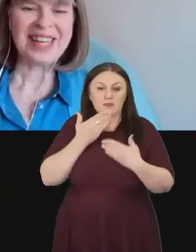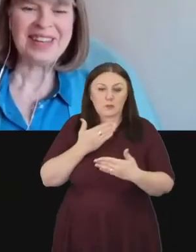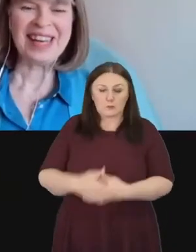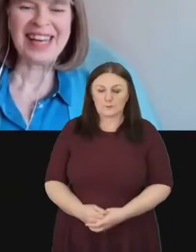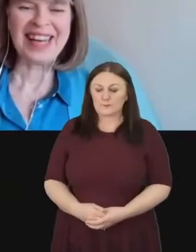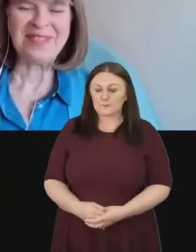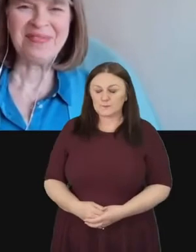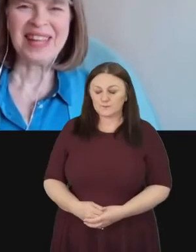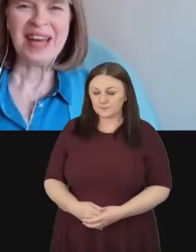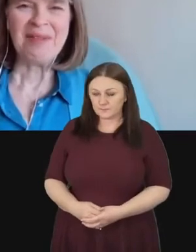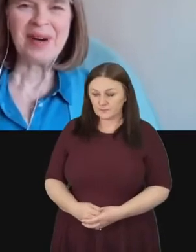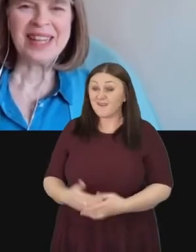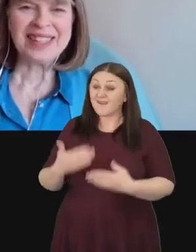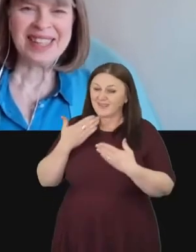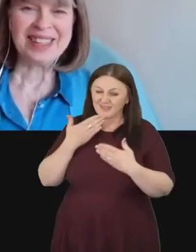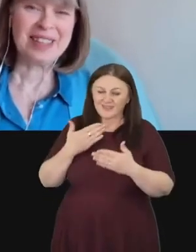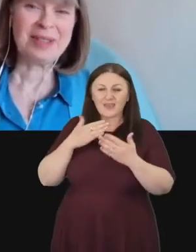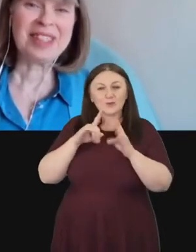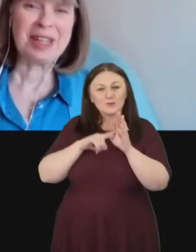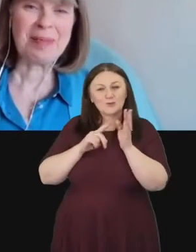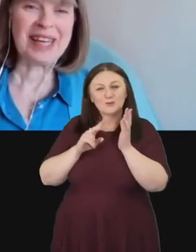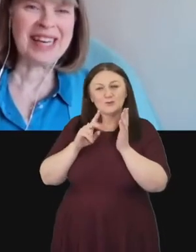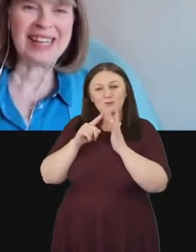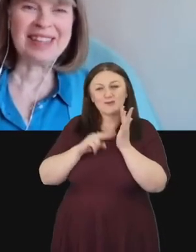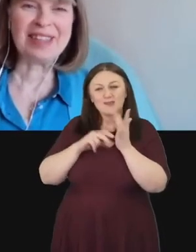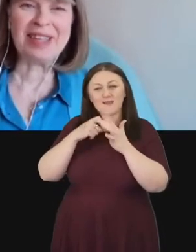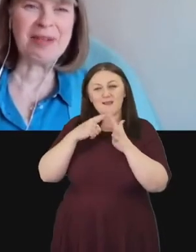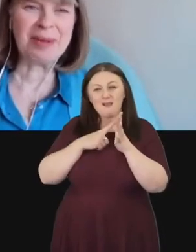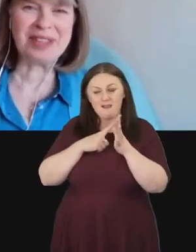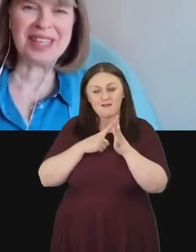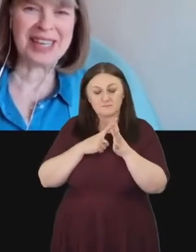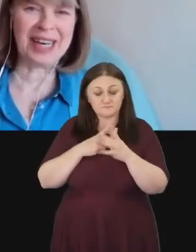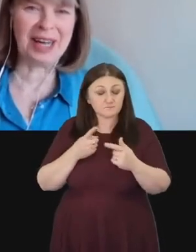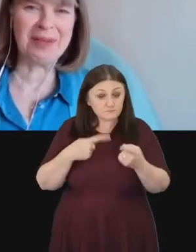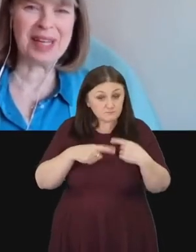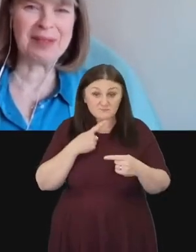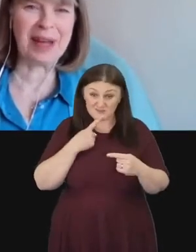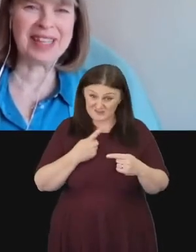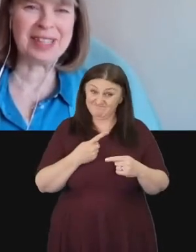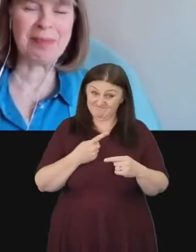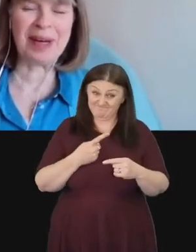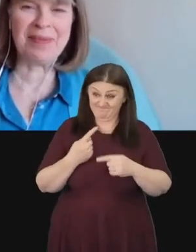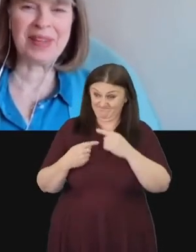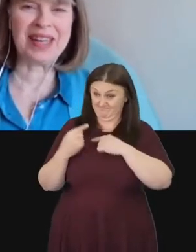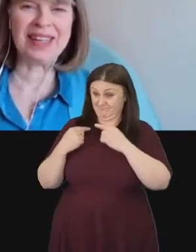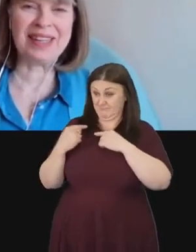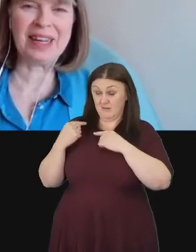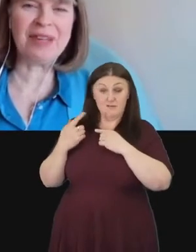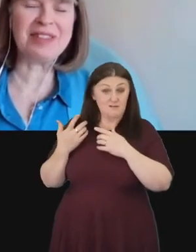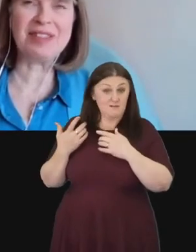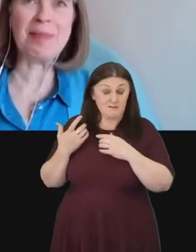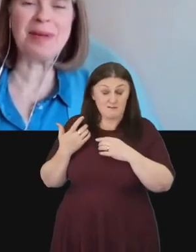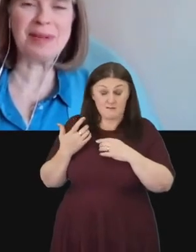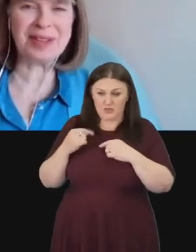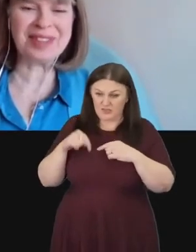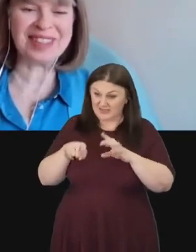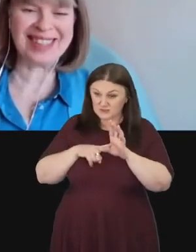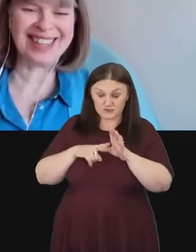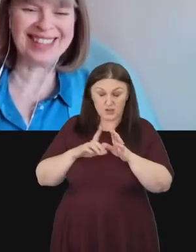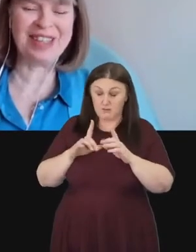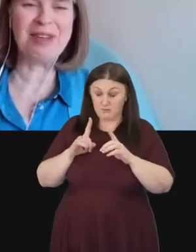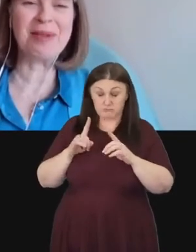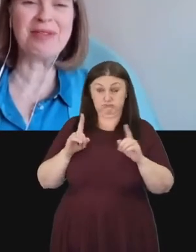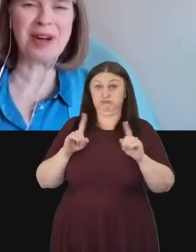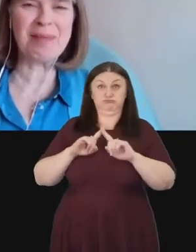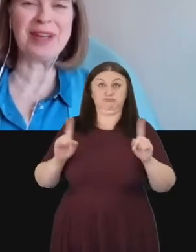Thank you, Yinka. Well, as we said at the beginning, this certainly wasn't a year like we expected, but it's typical God,